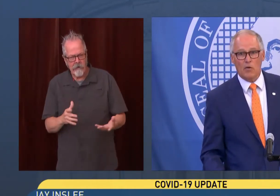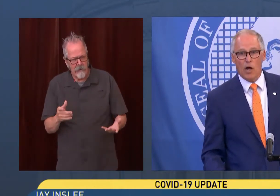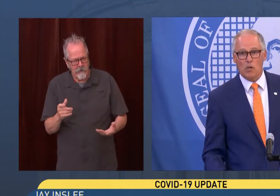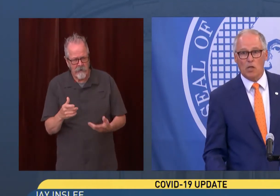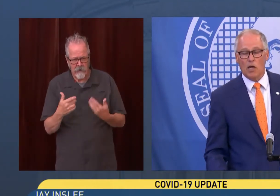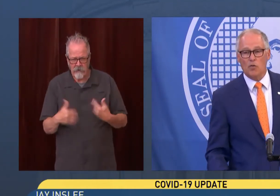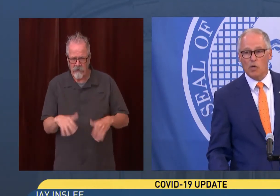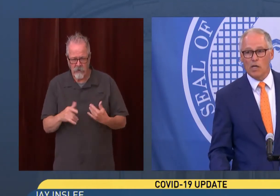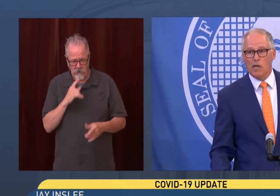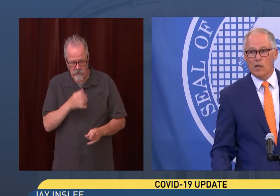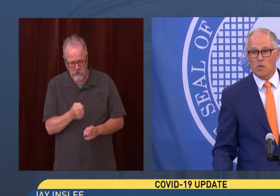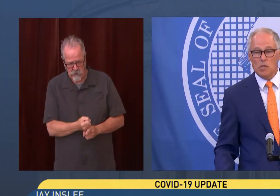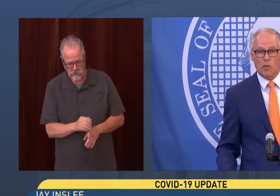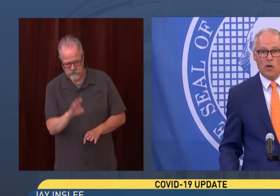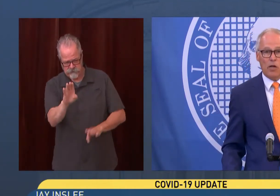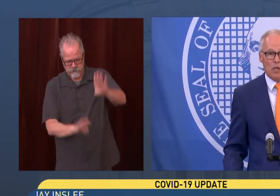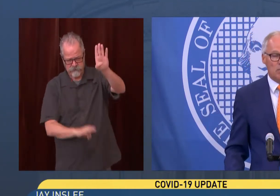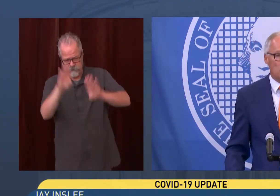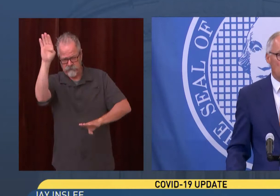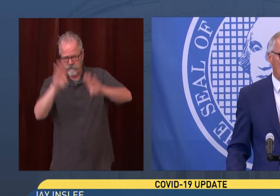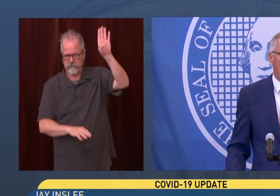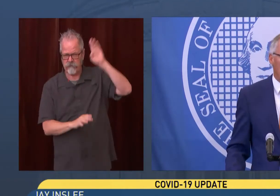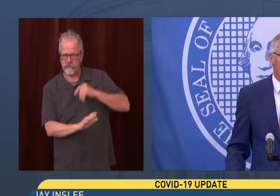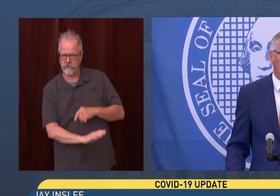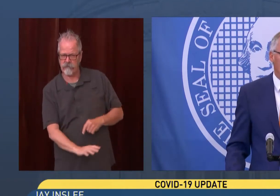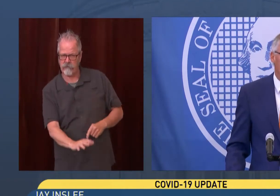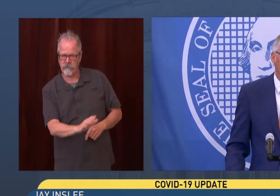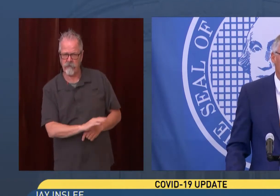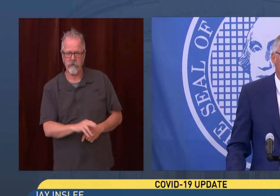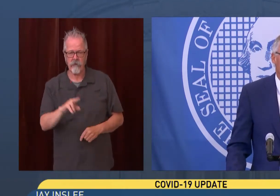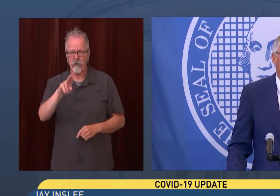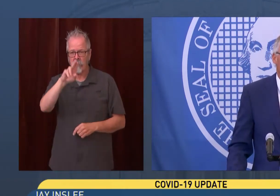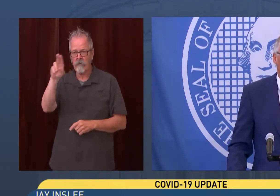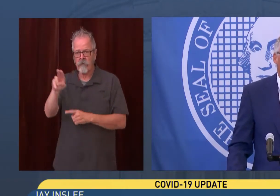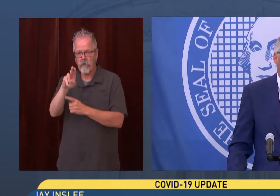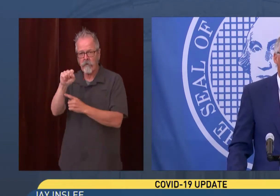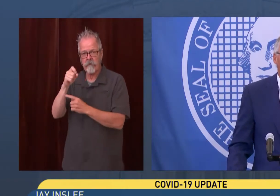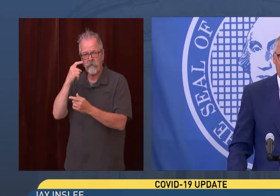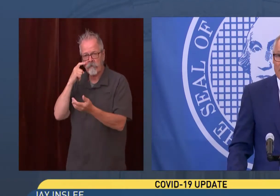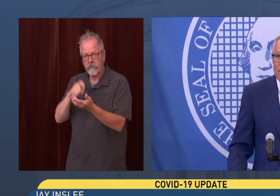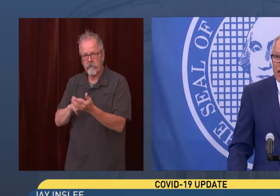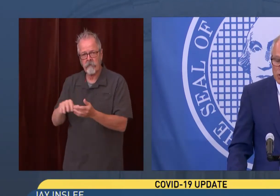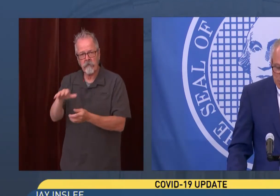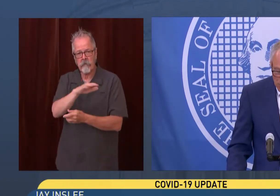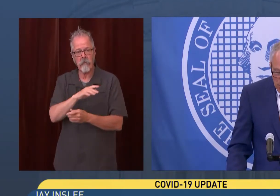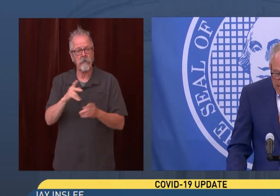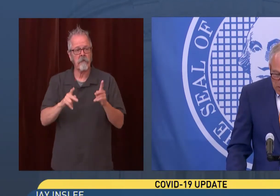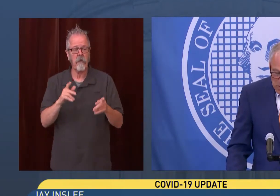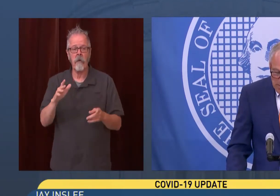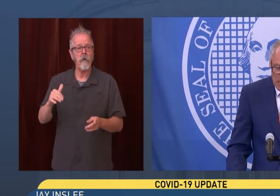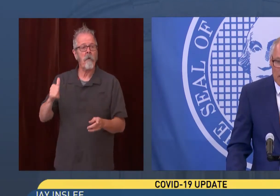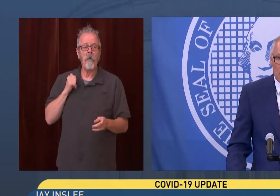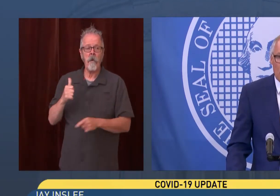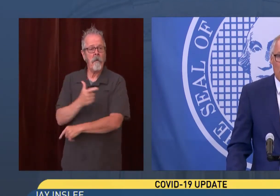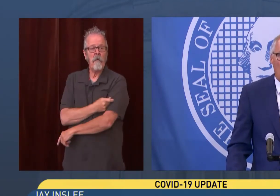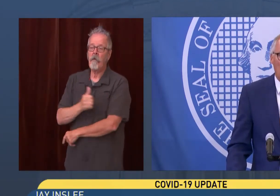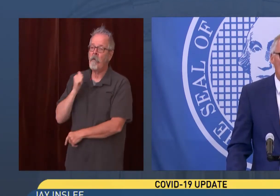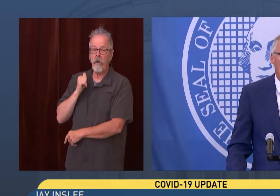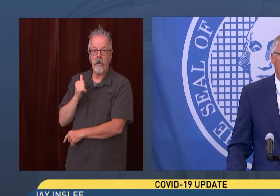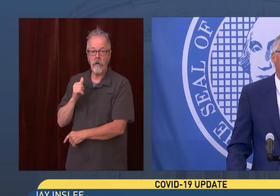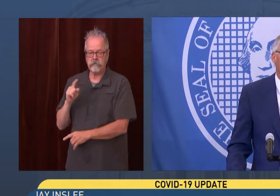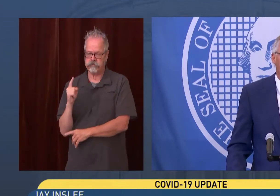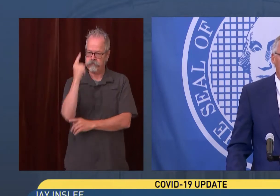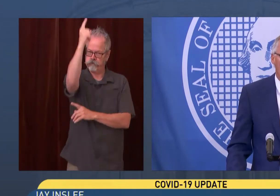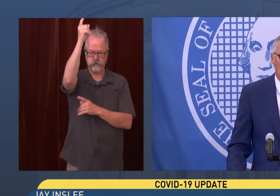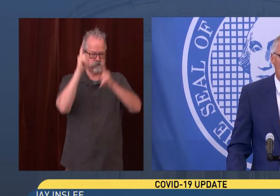seen across the country similarities between low vaccination rates and high infection rates. We want